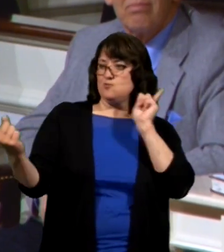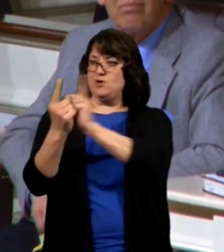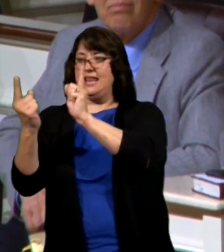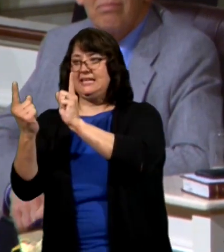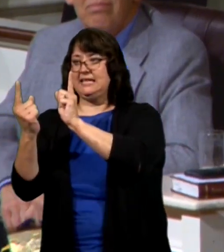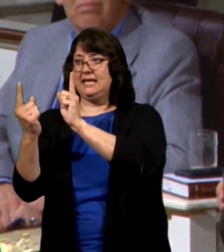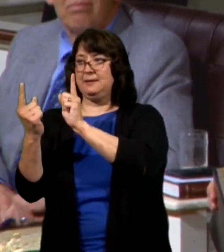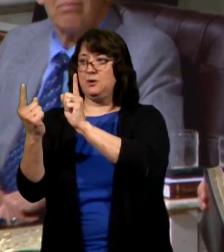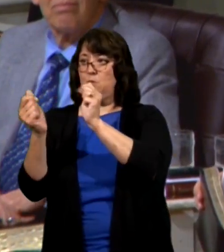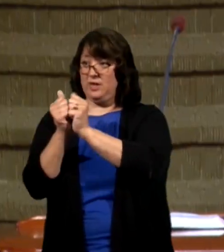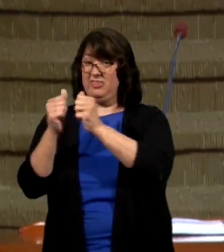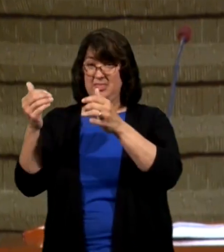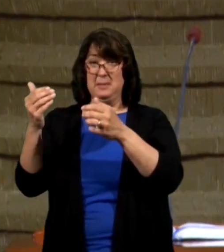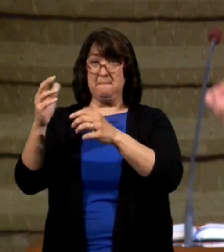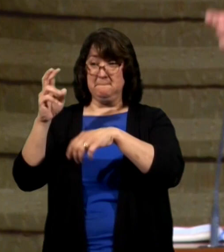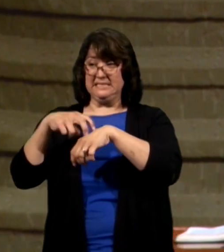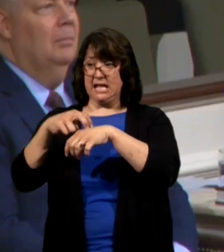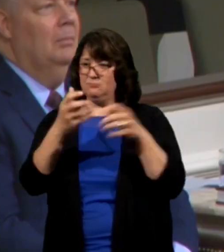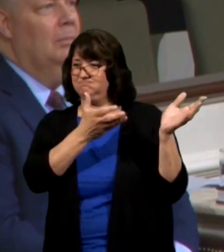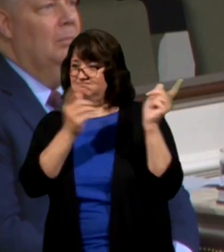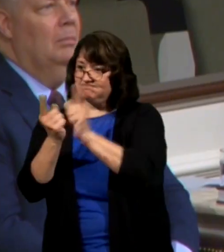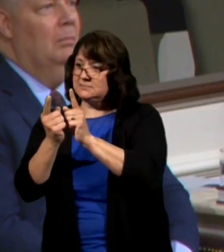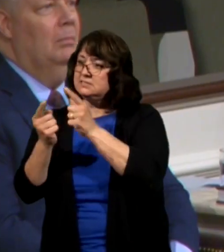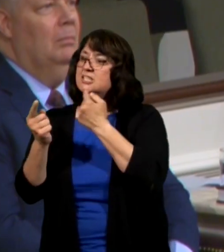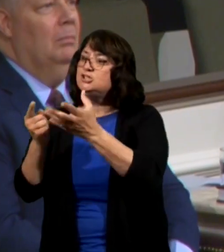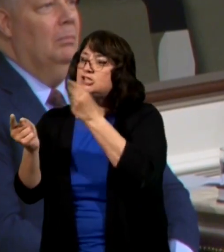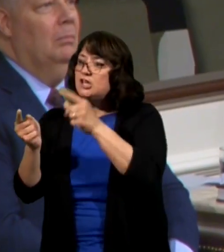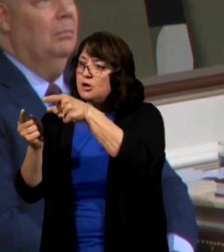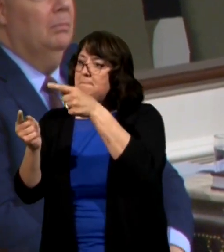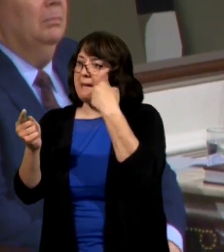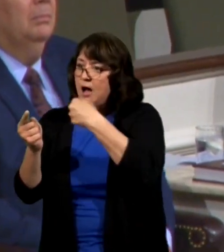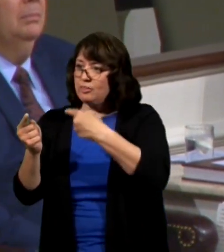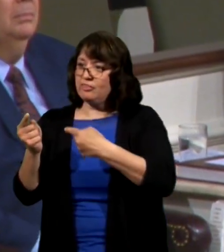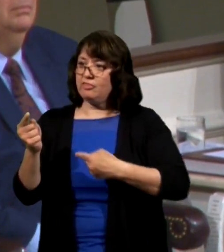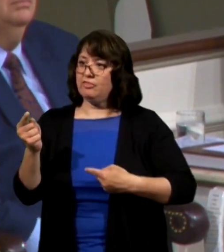into him with the bag of potatoes and I said shut your mouth